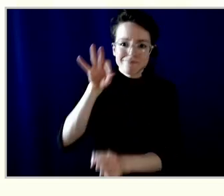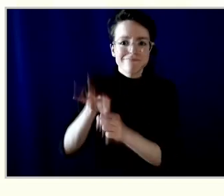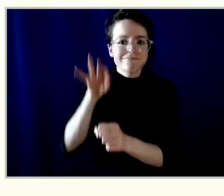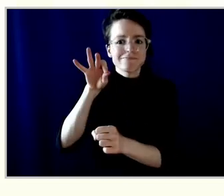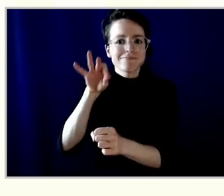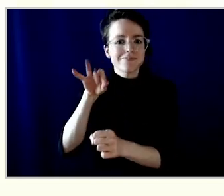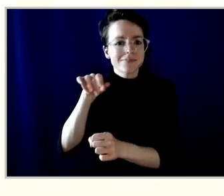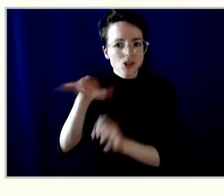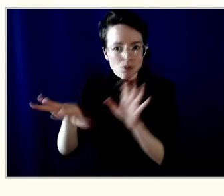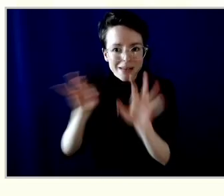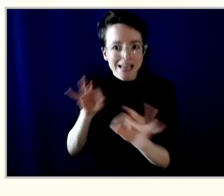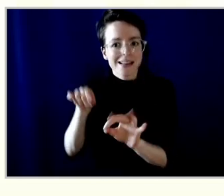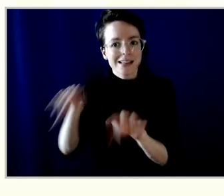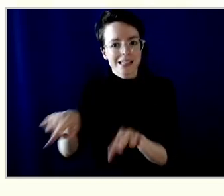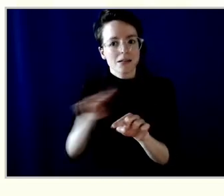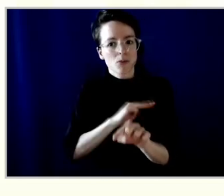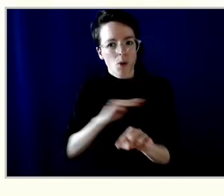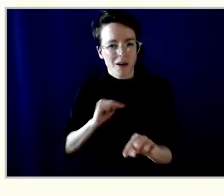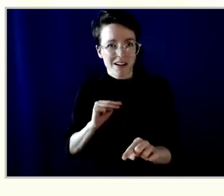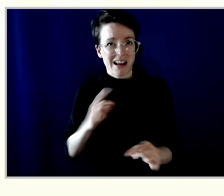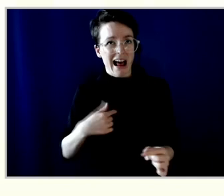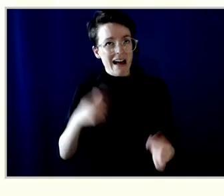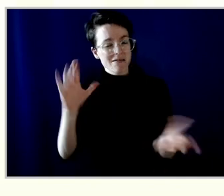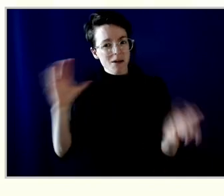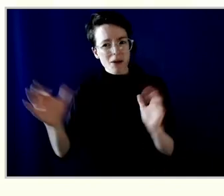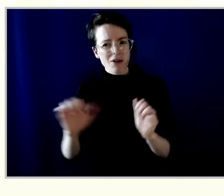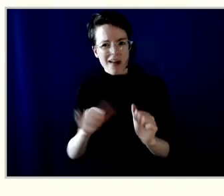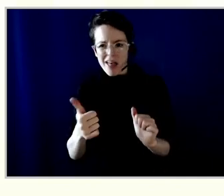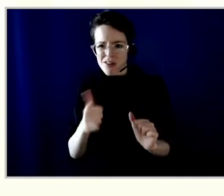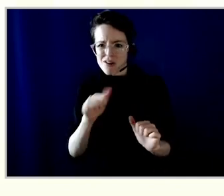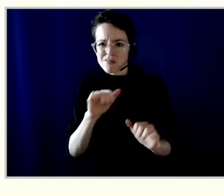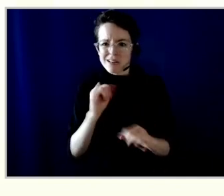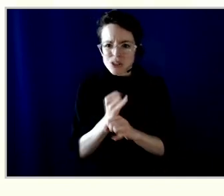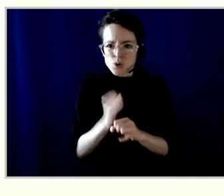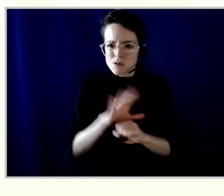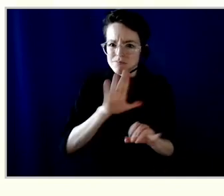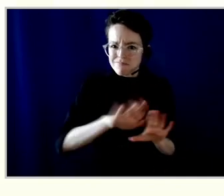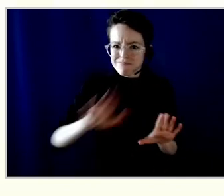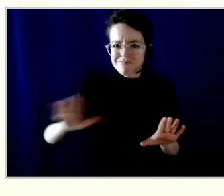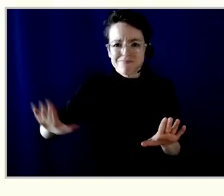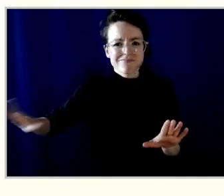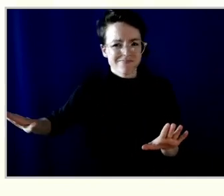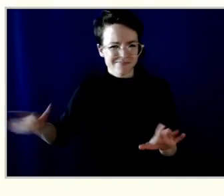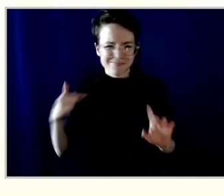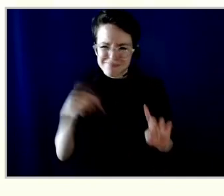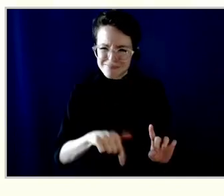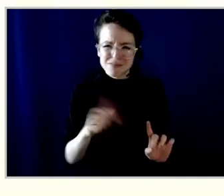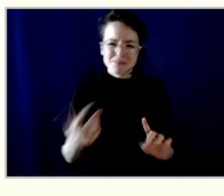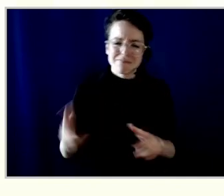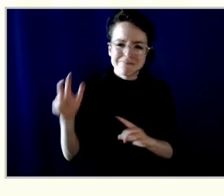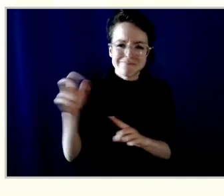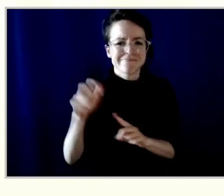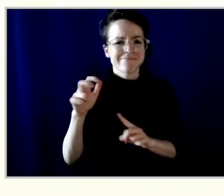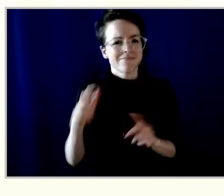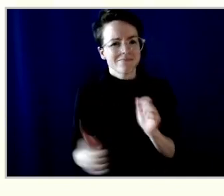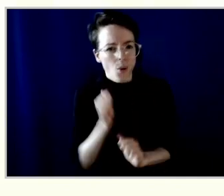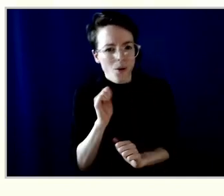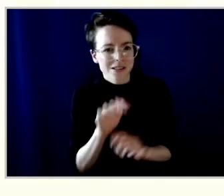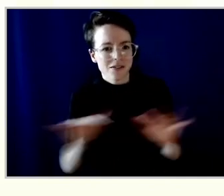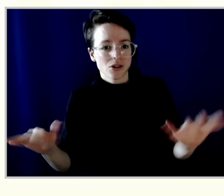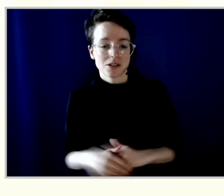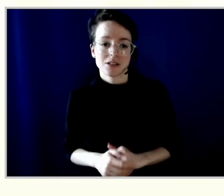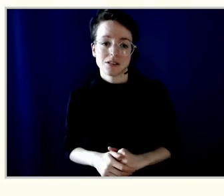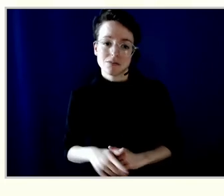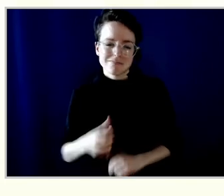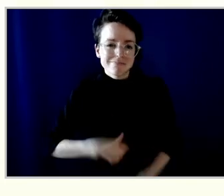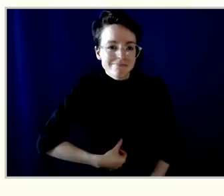in Canada. And we're proud of that. It's unique that in credit unions, as opposed to other financial